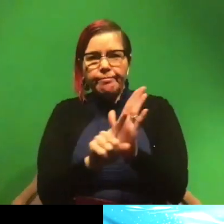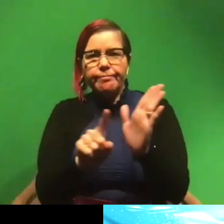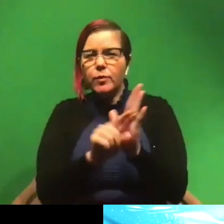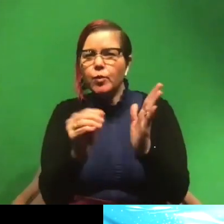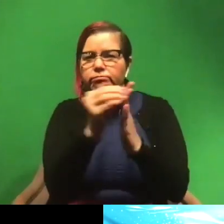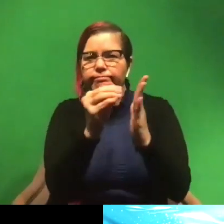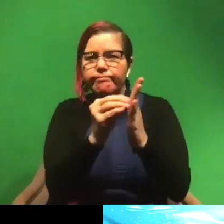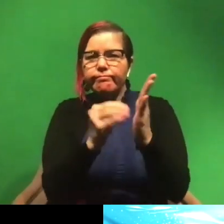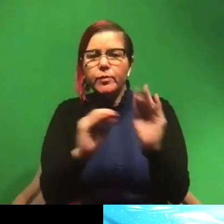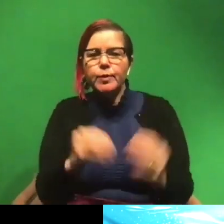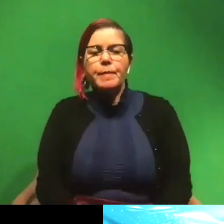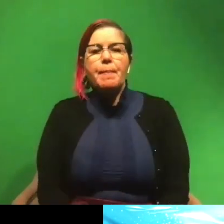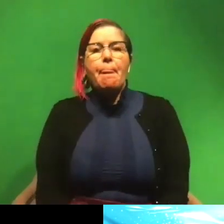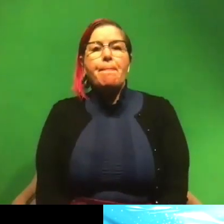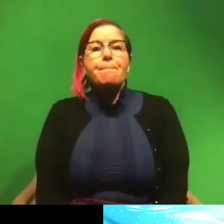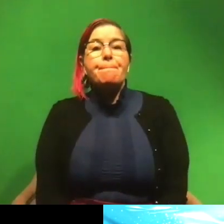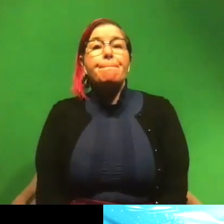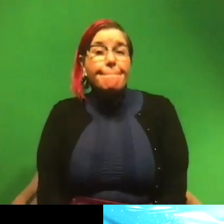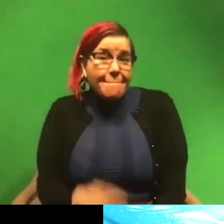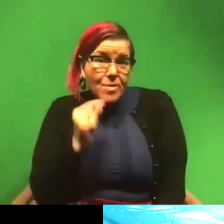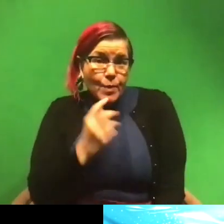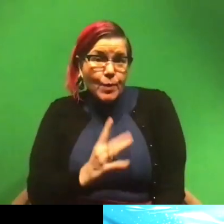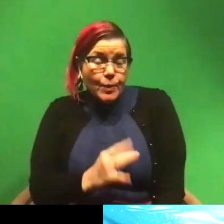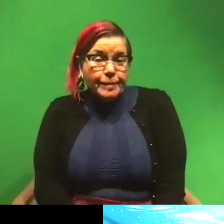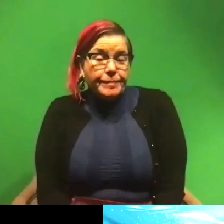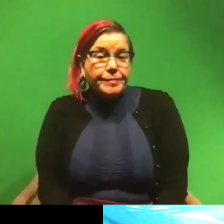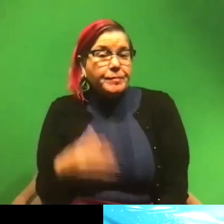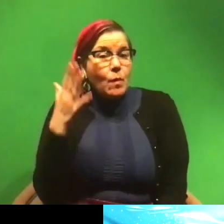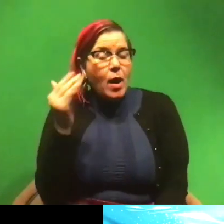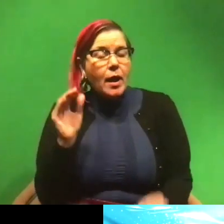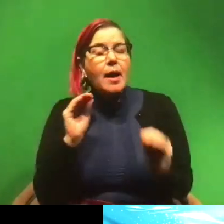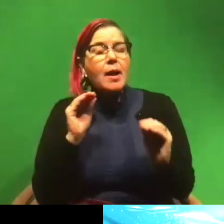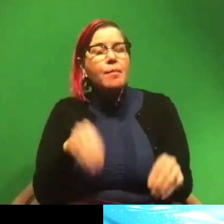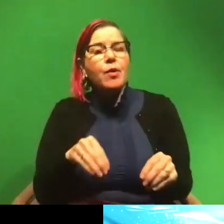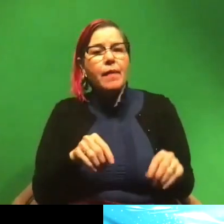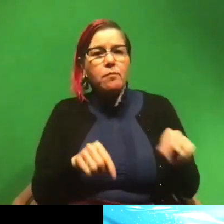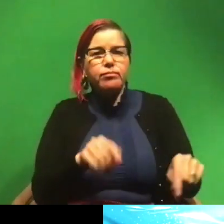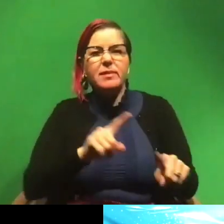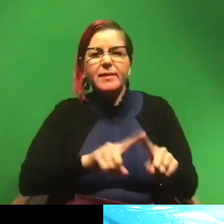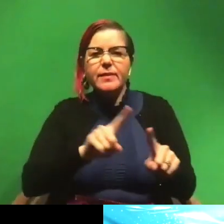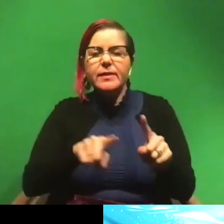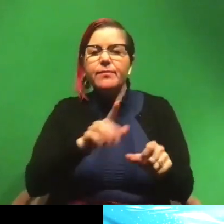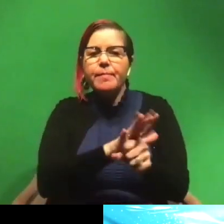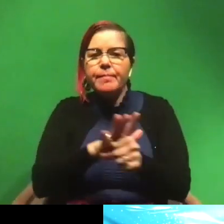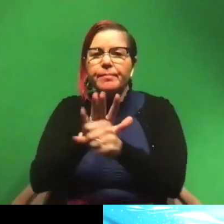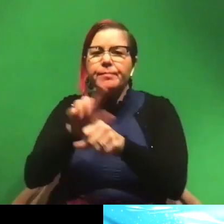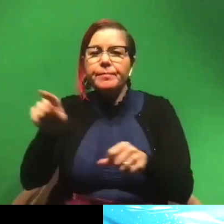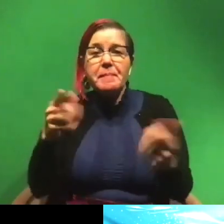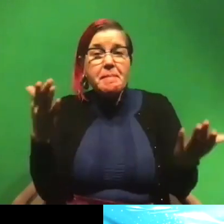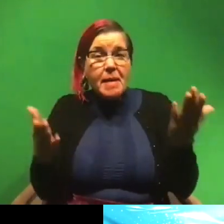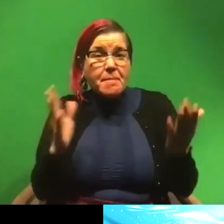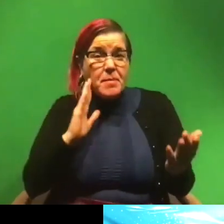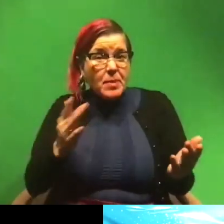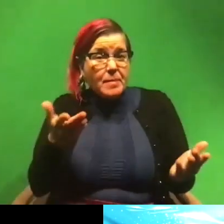of it anymore. So that's really cool because you can put receivers in lots of different locations that you think they might be and